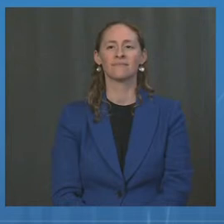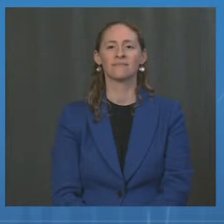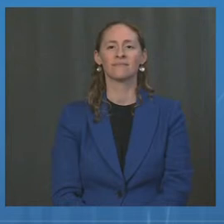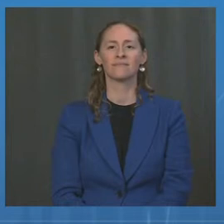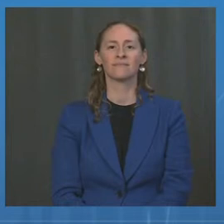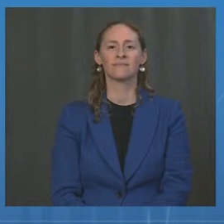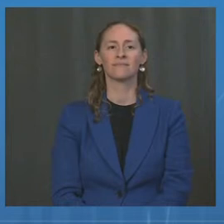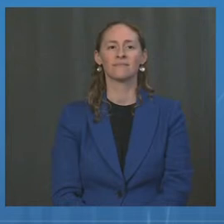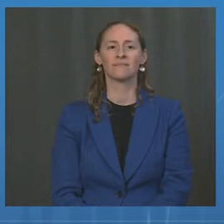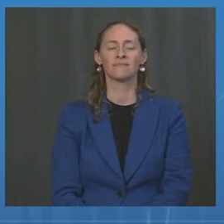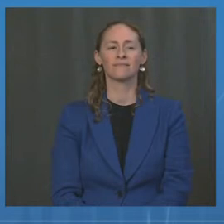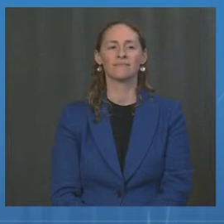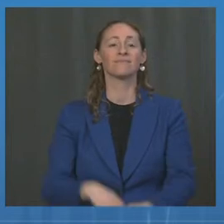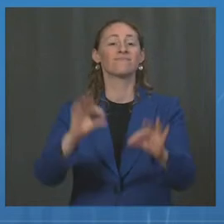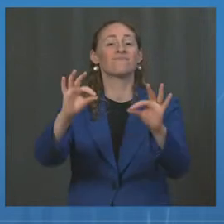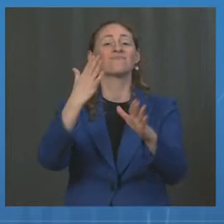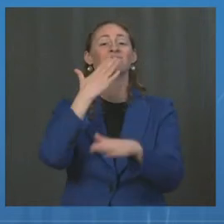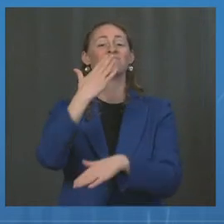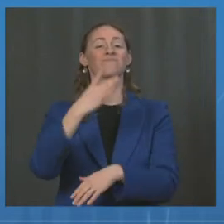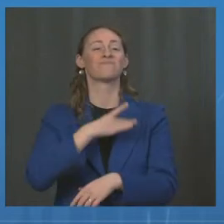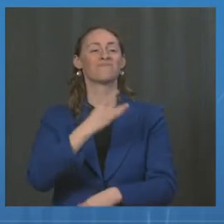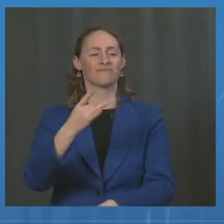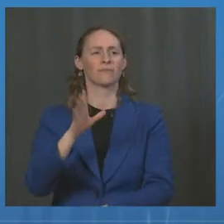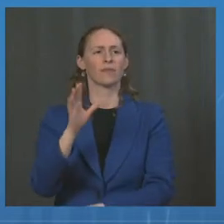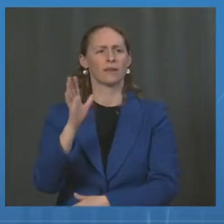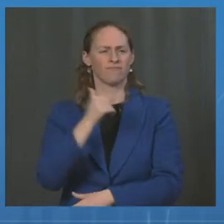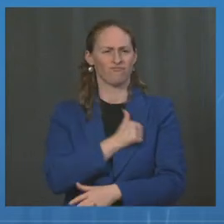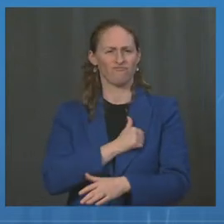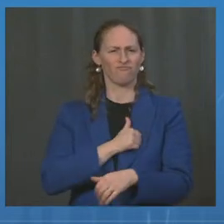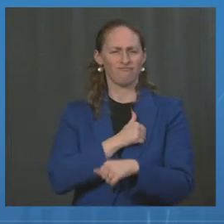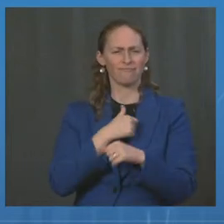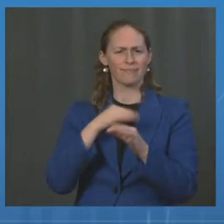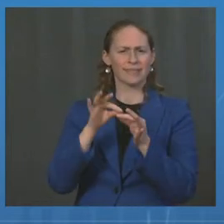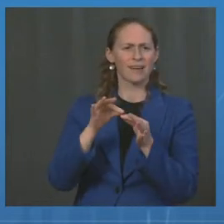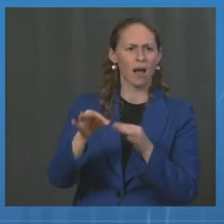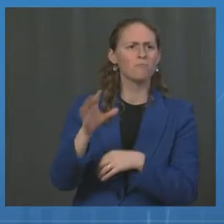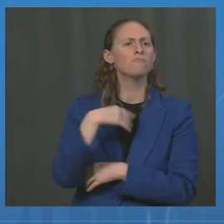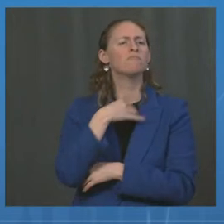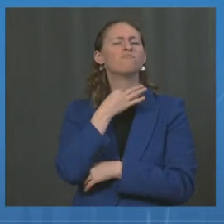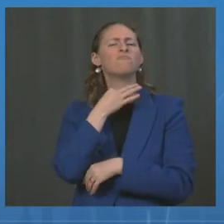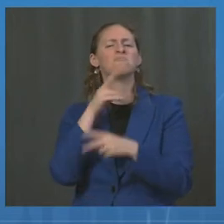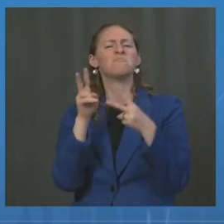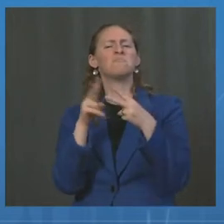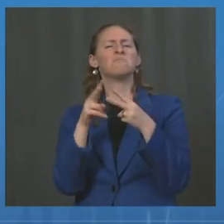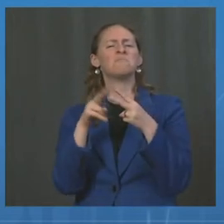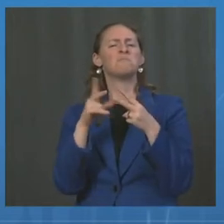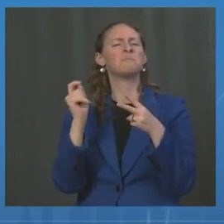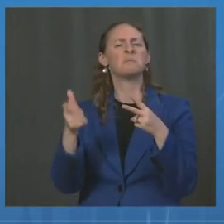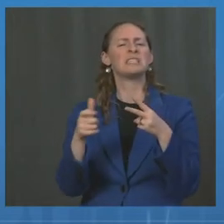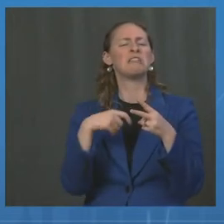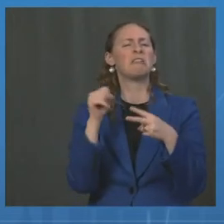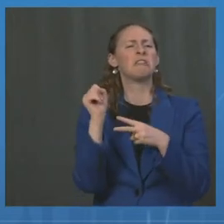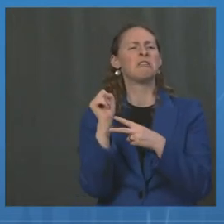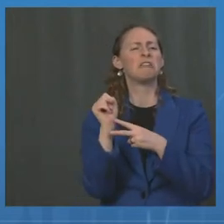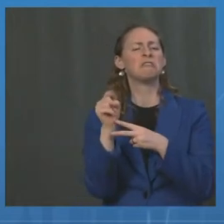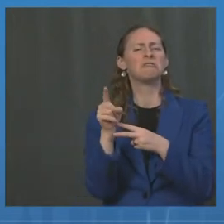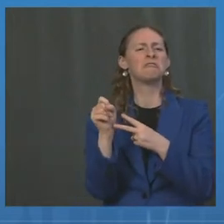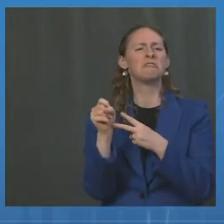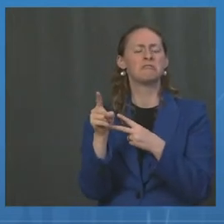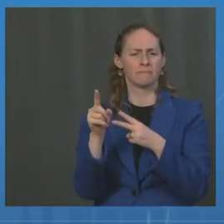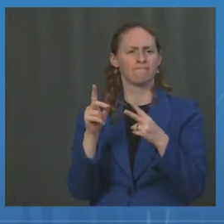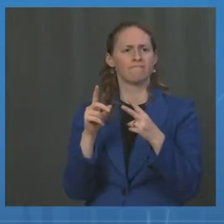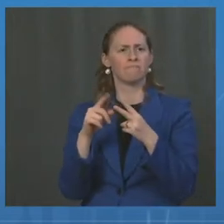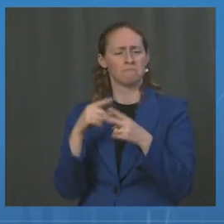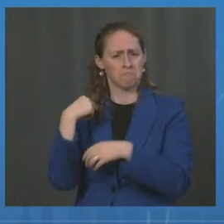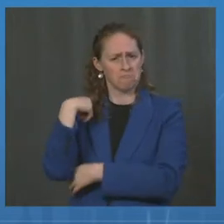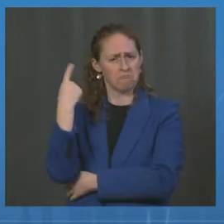Thank you. Little delay in the unmuting. Two quick questions. Is there any thought of doing a meeting connected